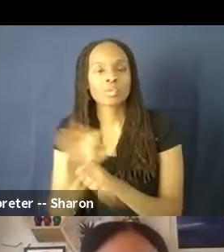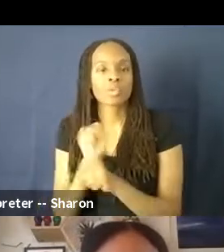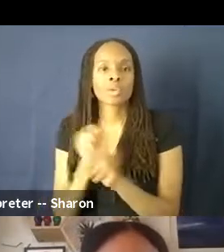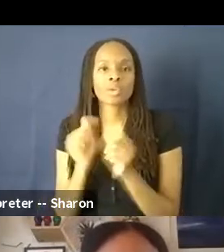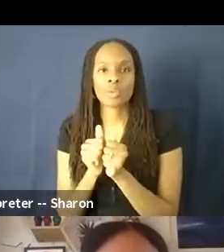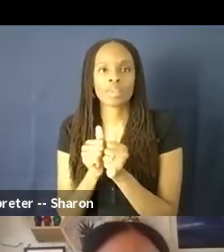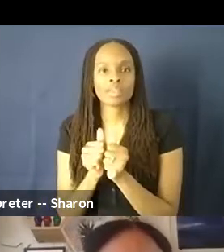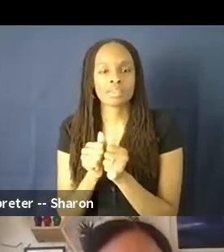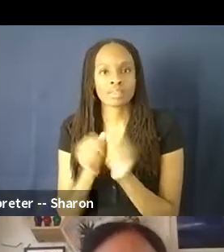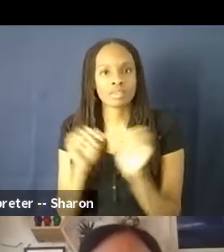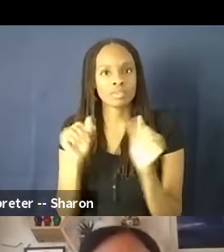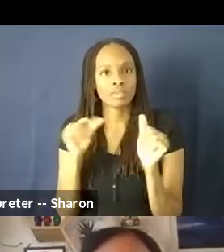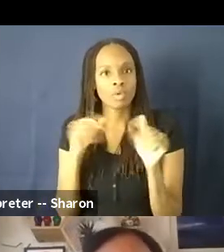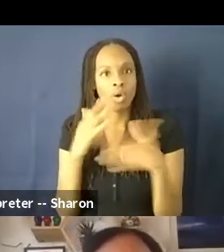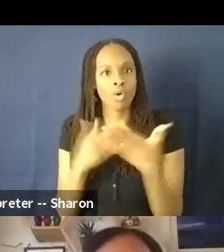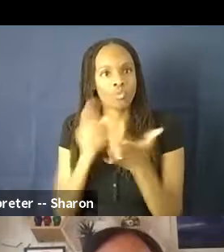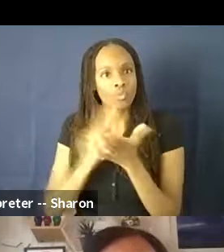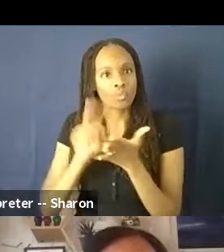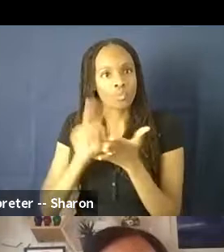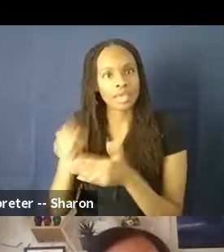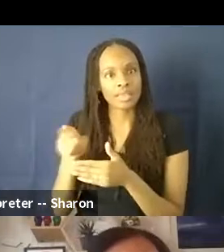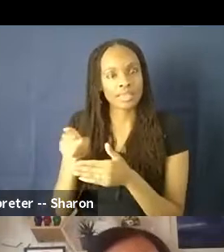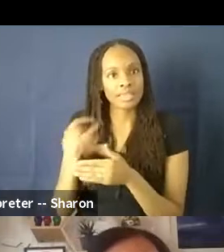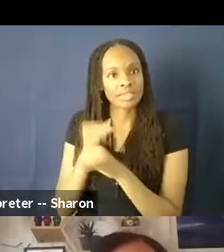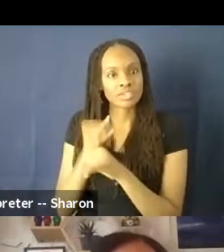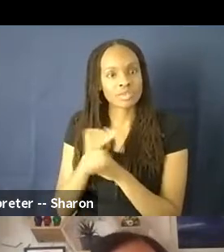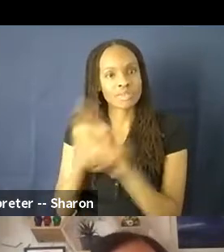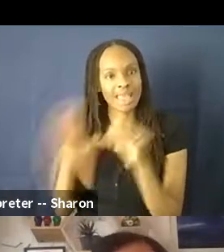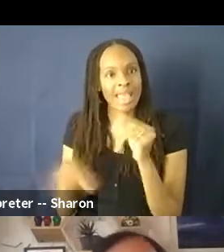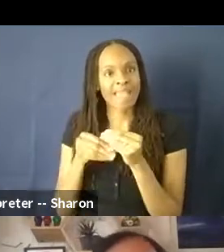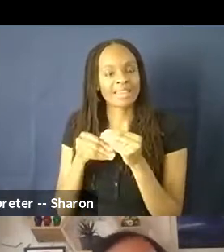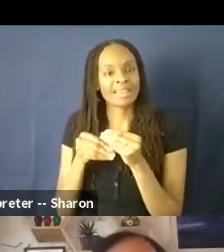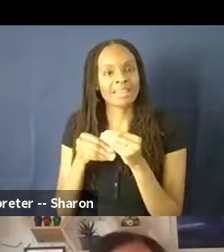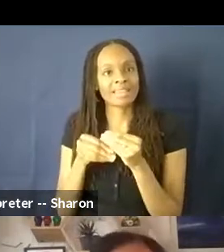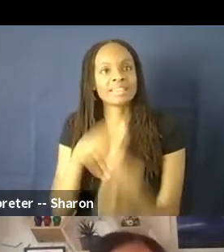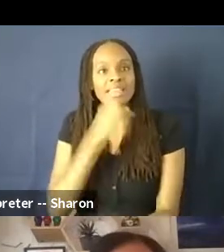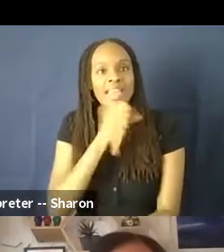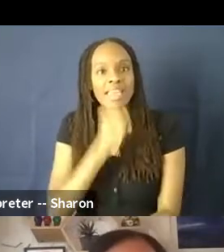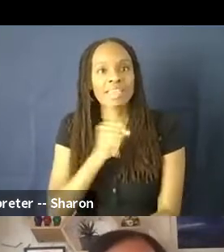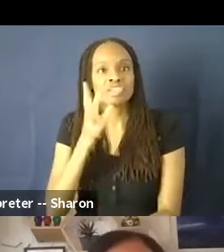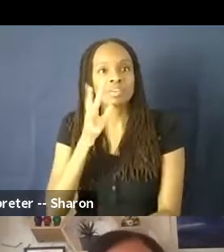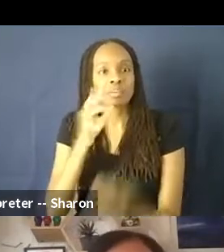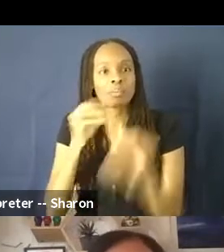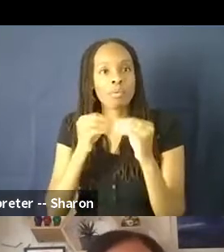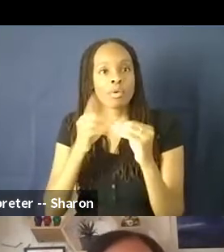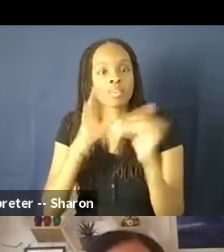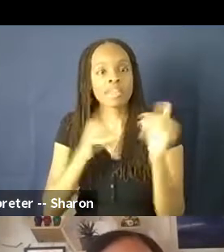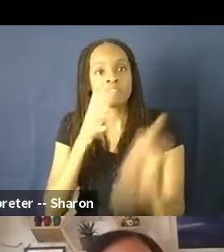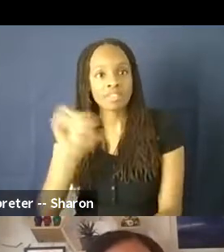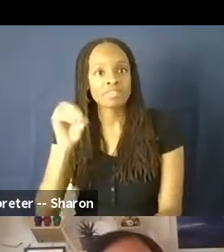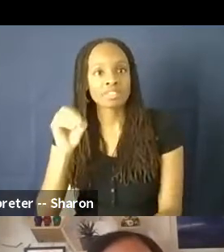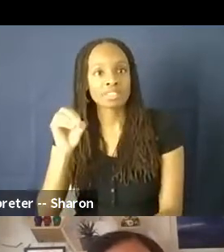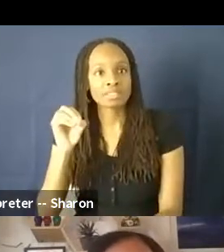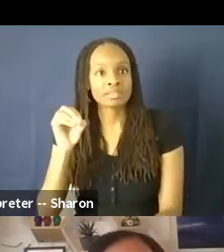at the Institute, is adding age, 50 plus, as a dimension to all of our research. We've always been,